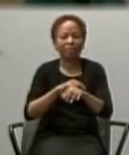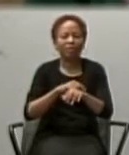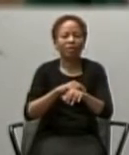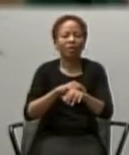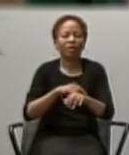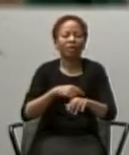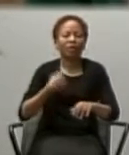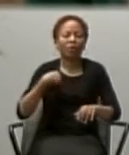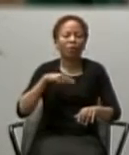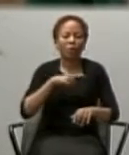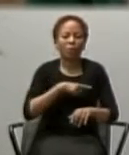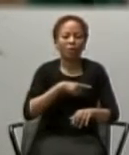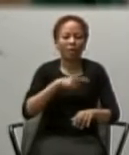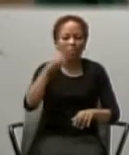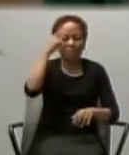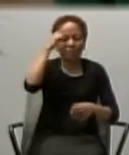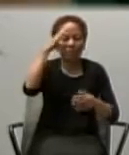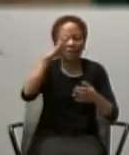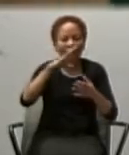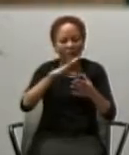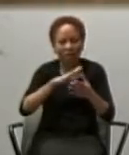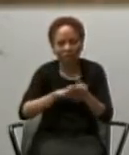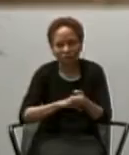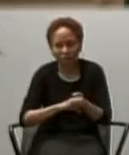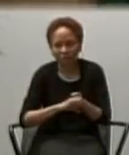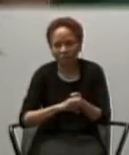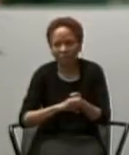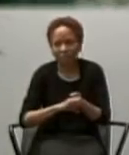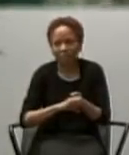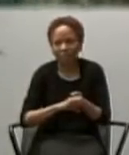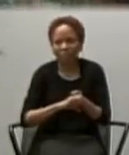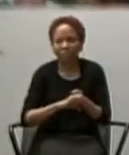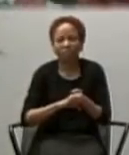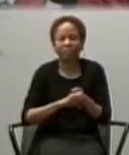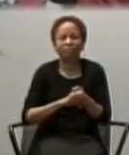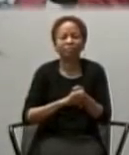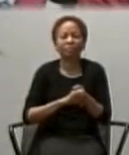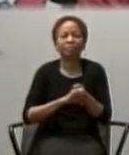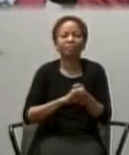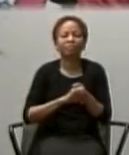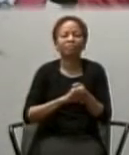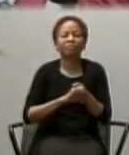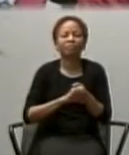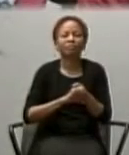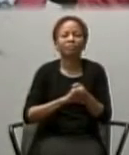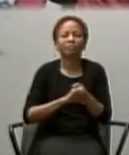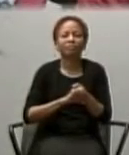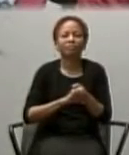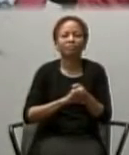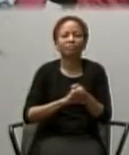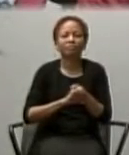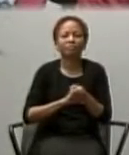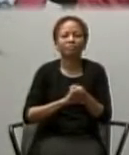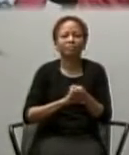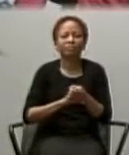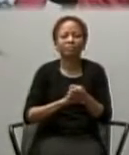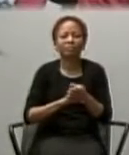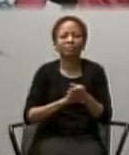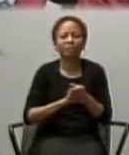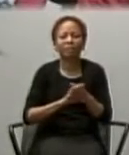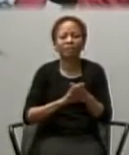that the church can only get her message across